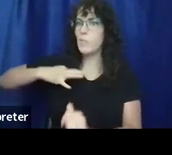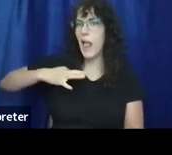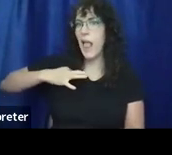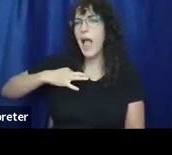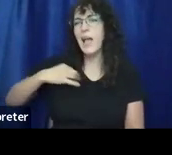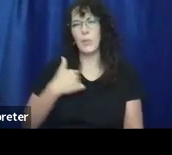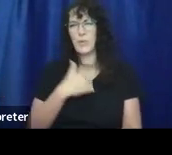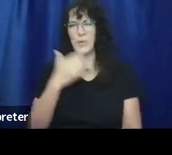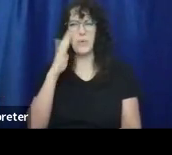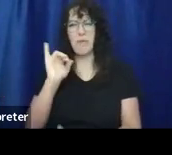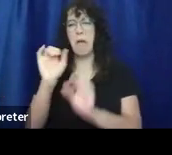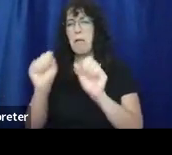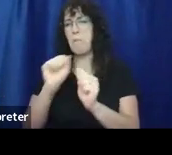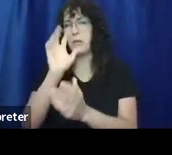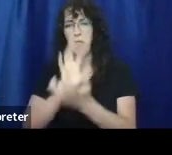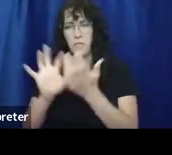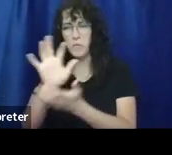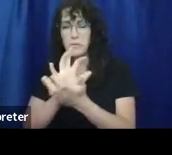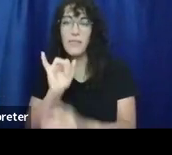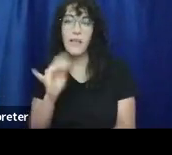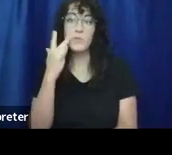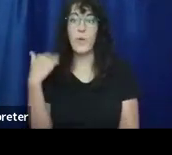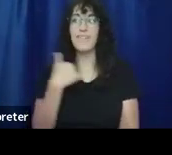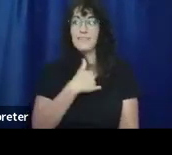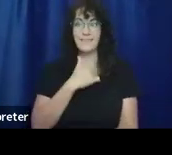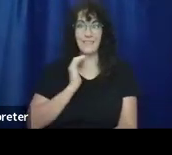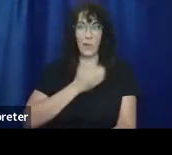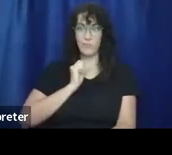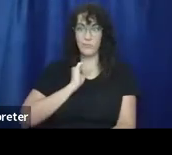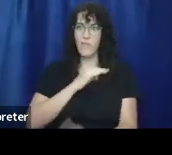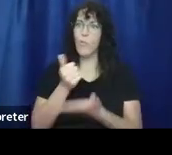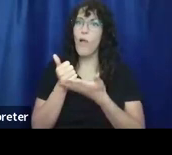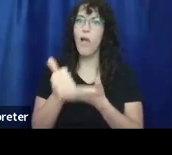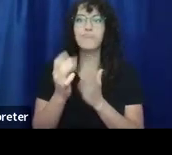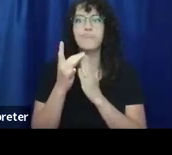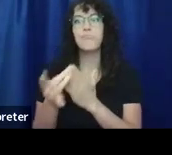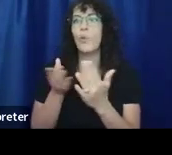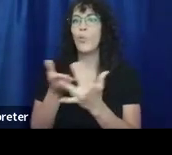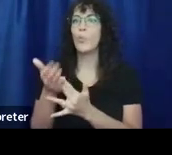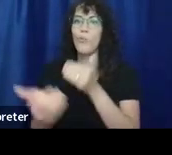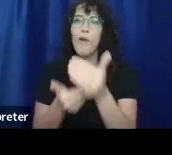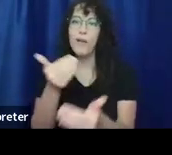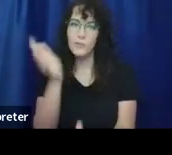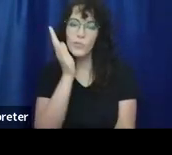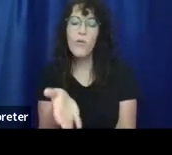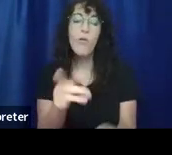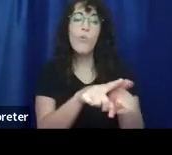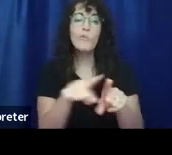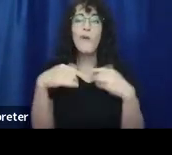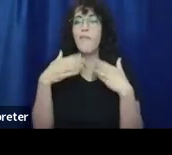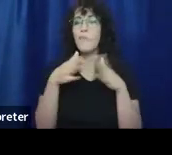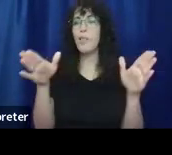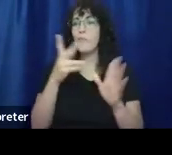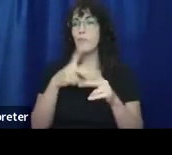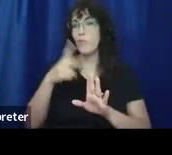know that kind of stuff can be confusing, which is why we have staff that can help you walk through that whole process. We also have public programs like this